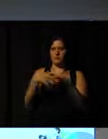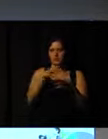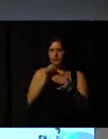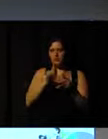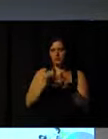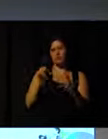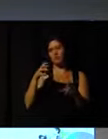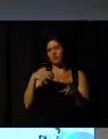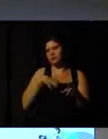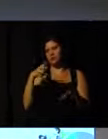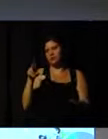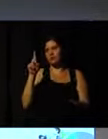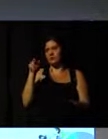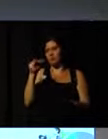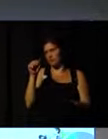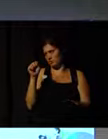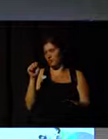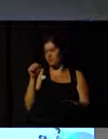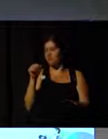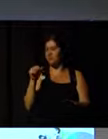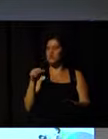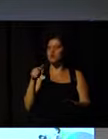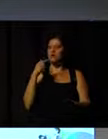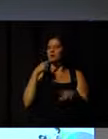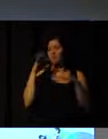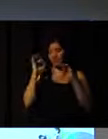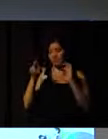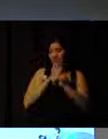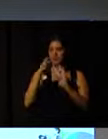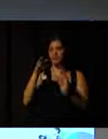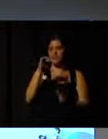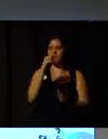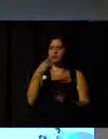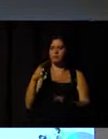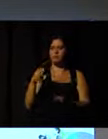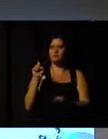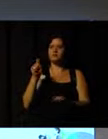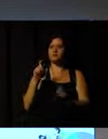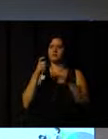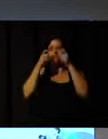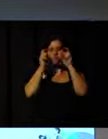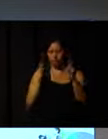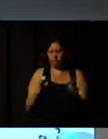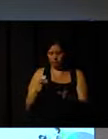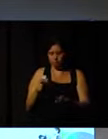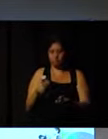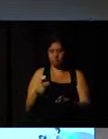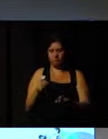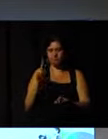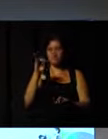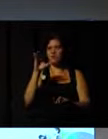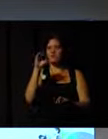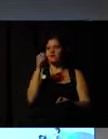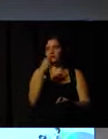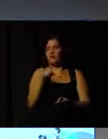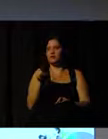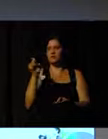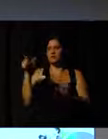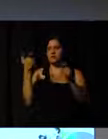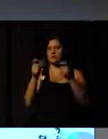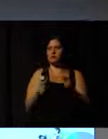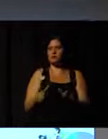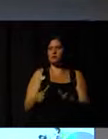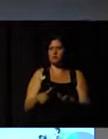institutions that have in their DNA and their core mission the vocation